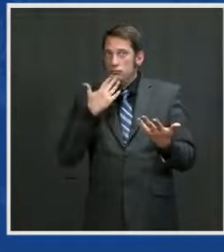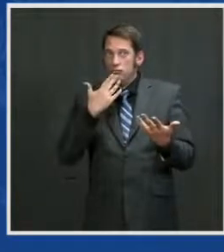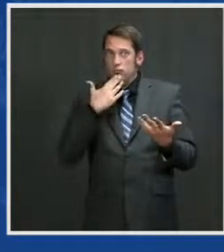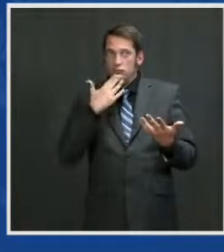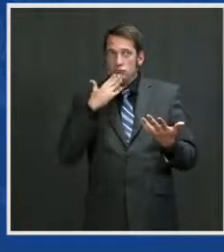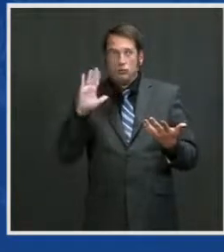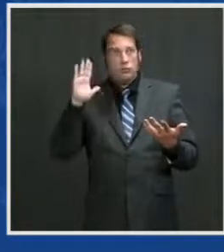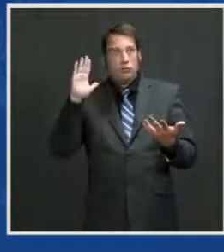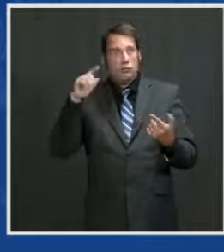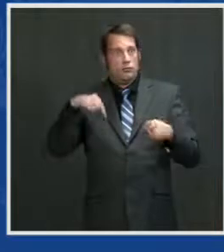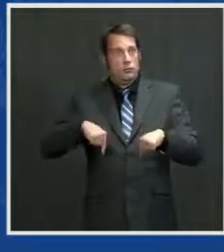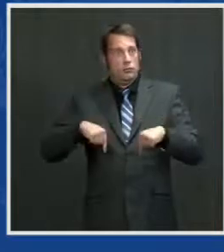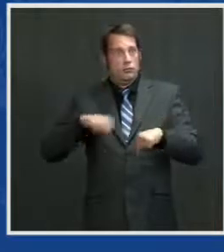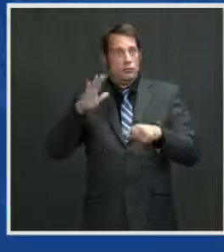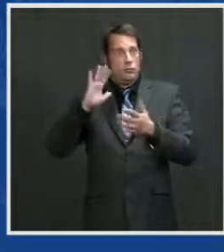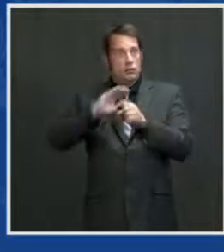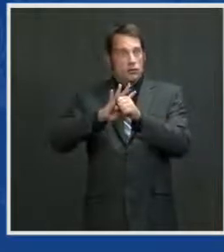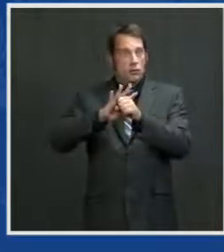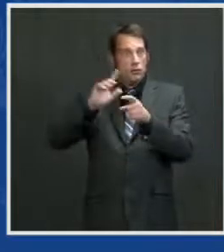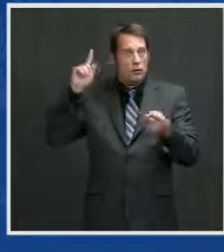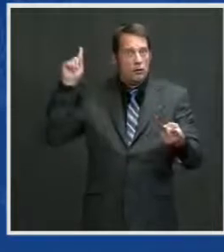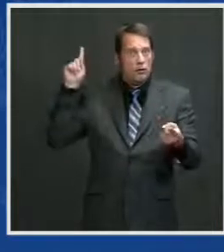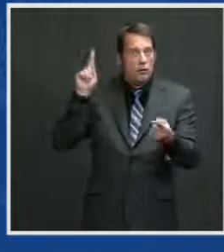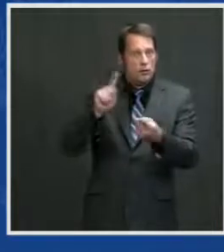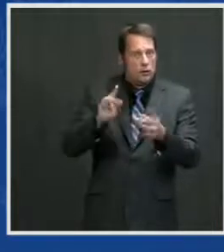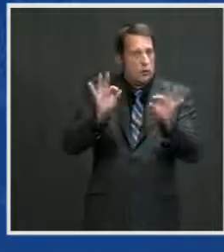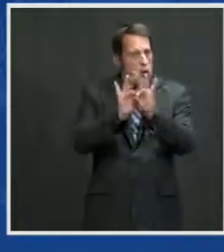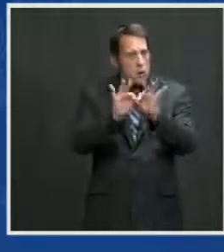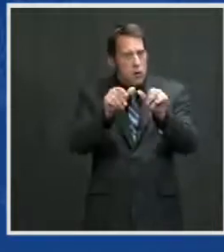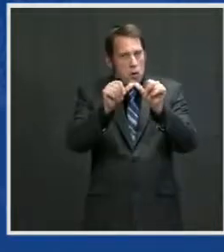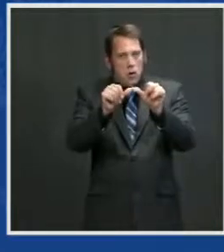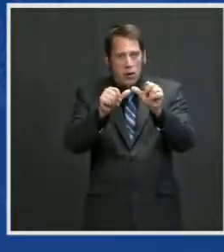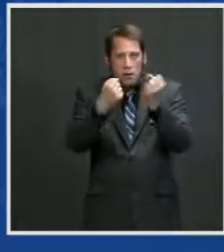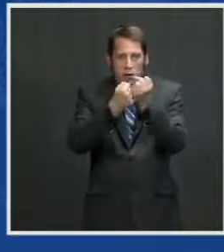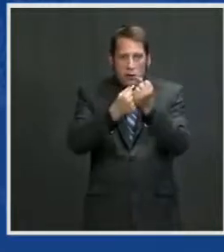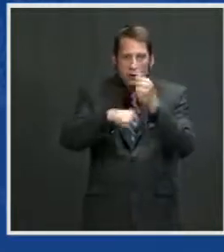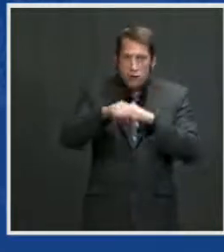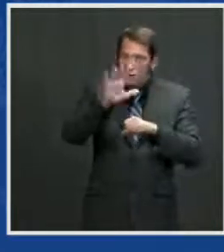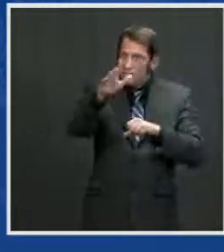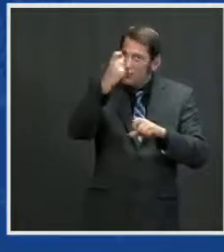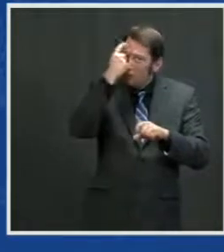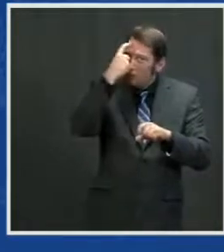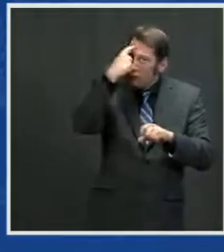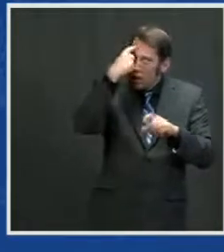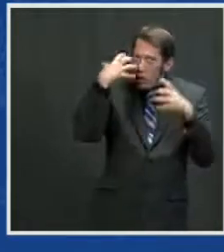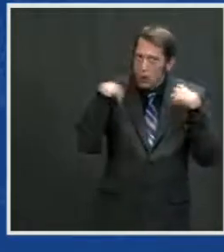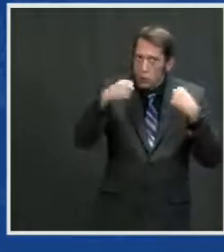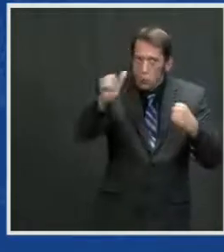initiatives like your spouse-to-spouse connection and your wellness advocacy team.